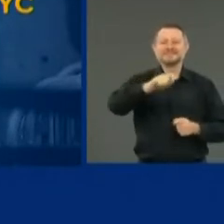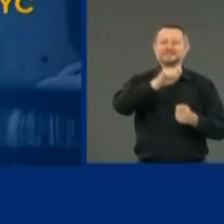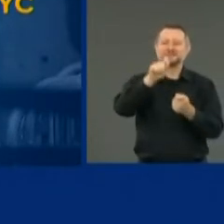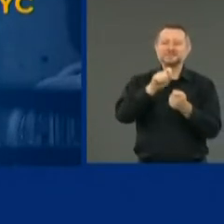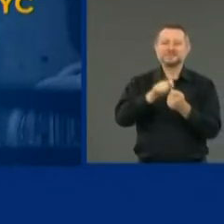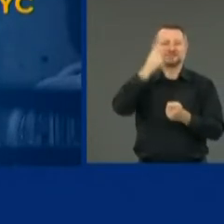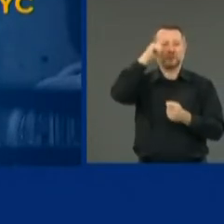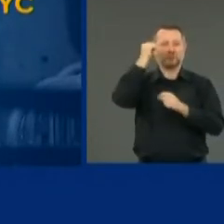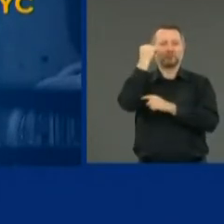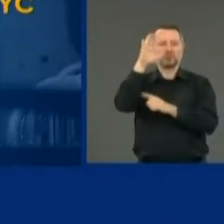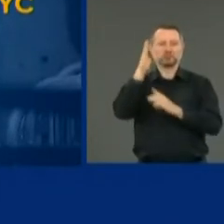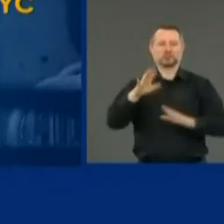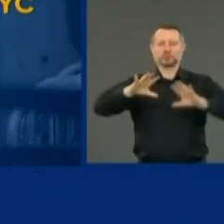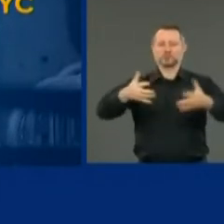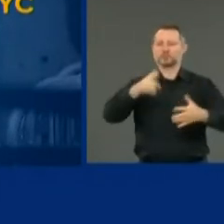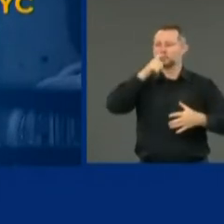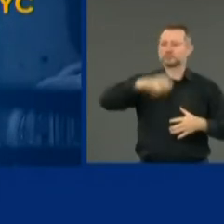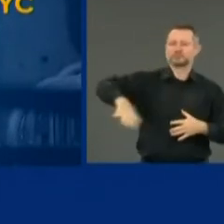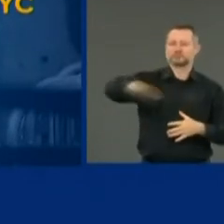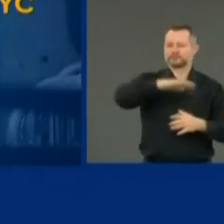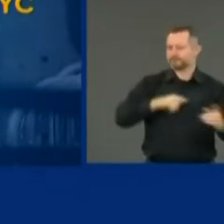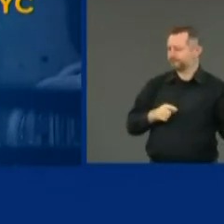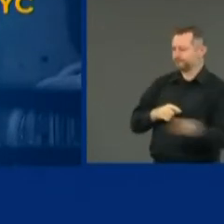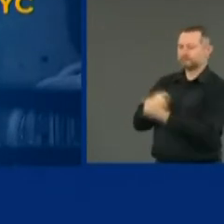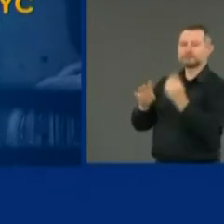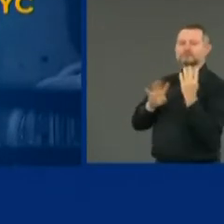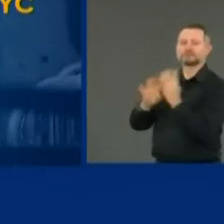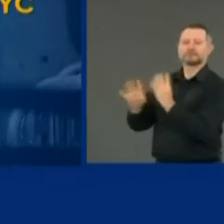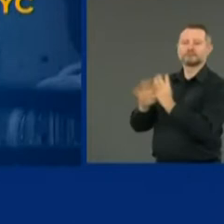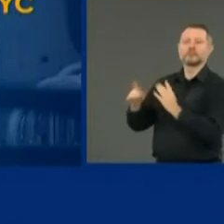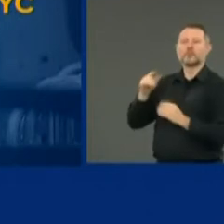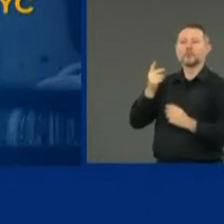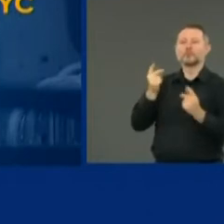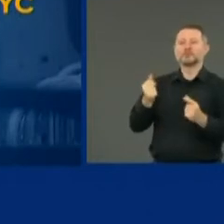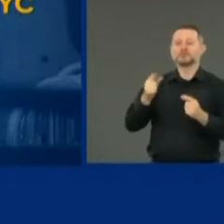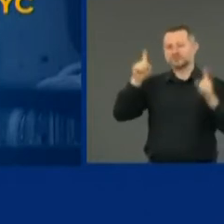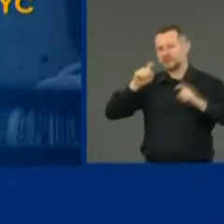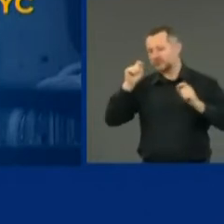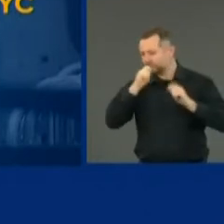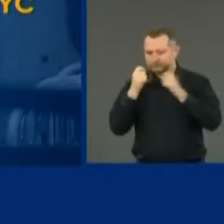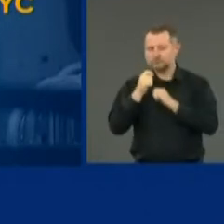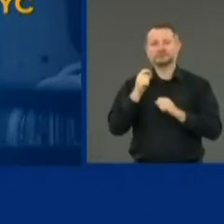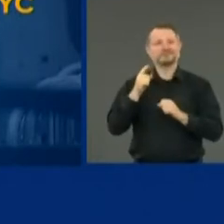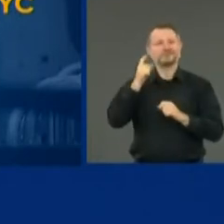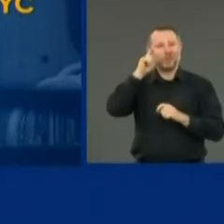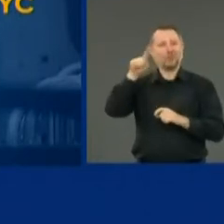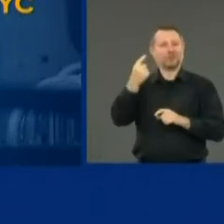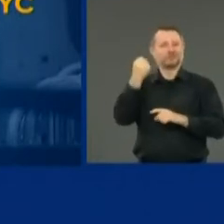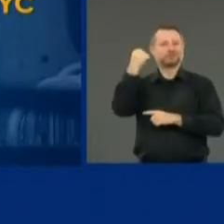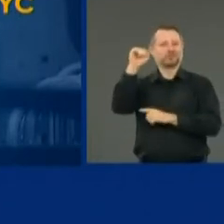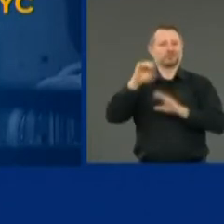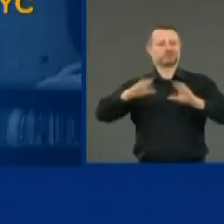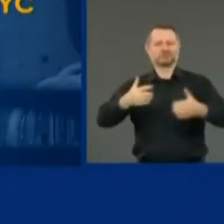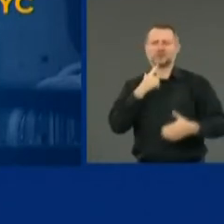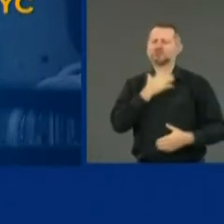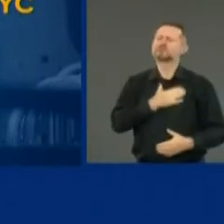to get a test so you can get it on an expeditious basis. But please get a test.